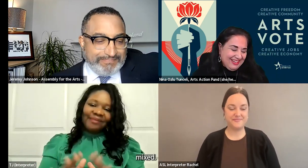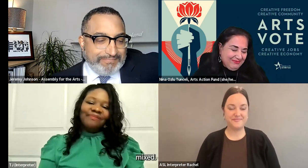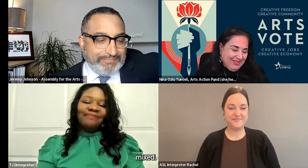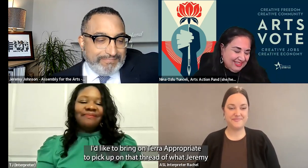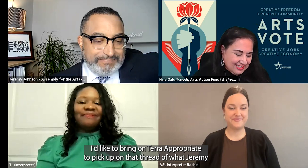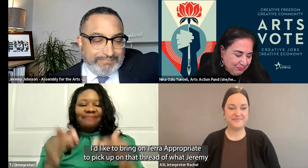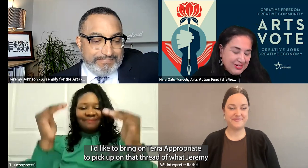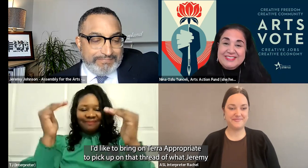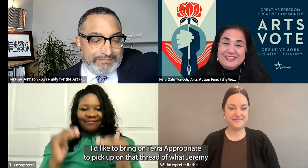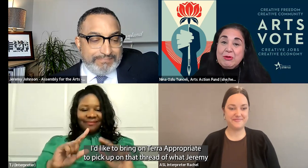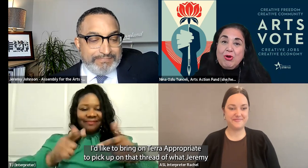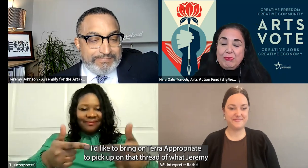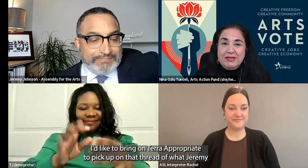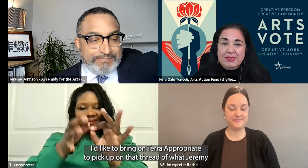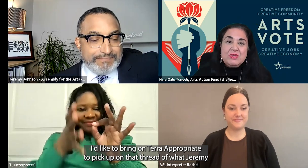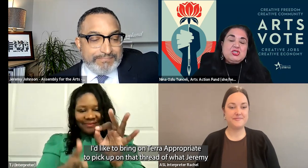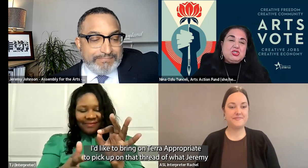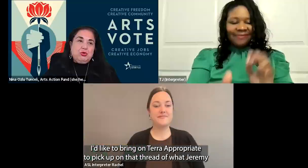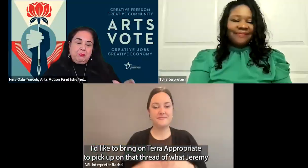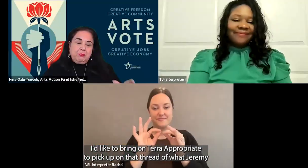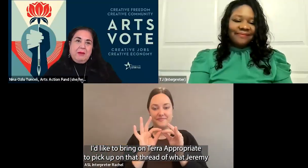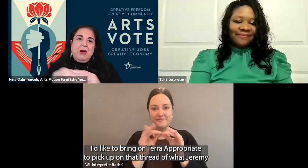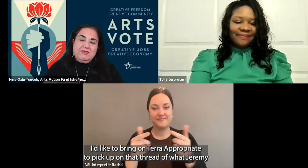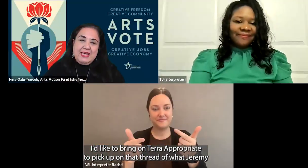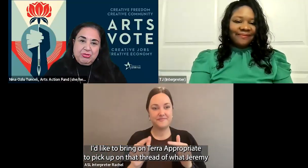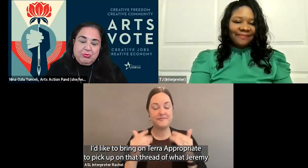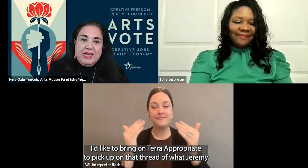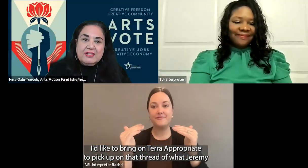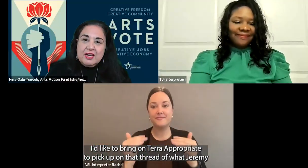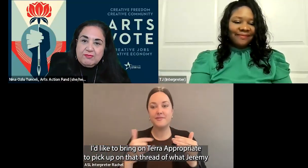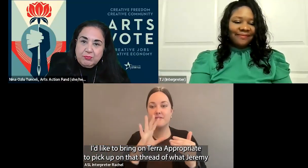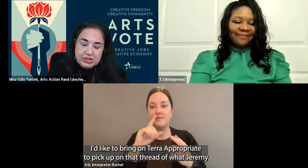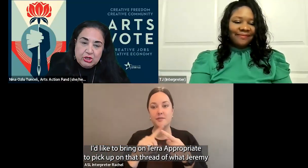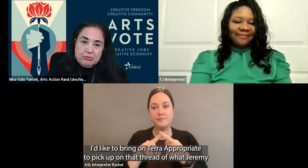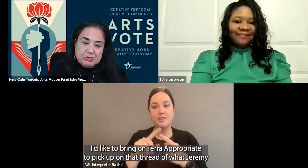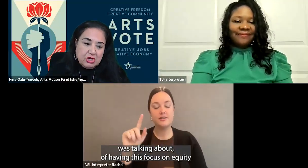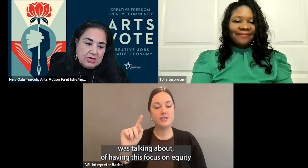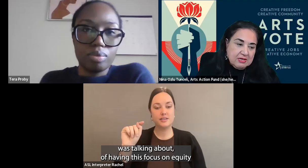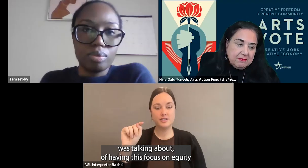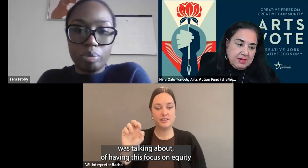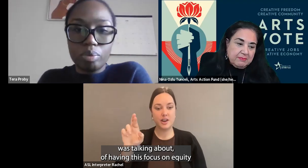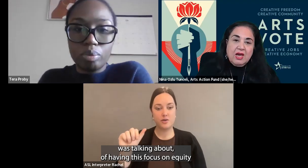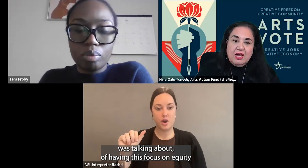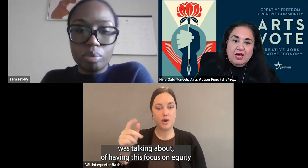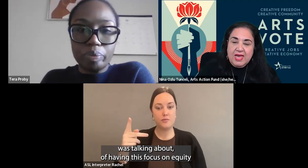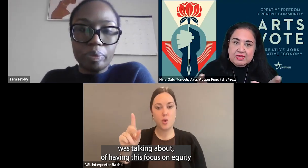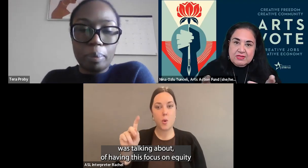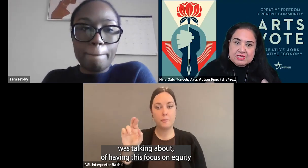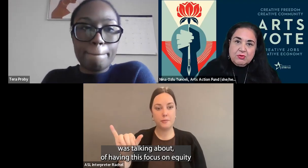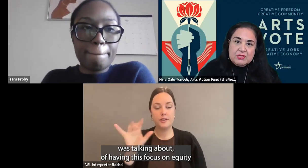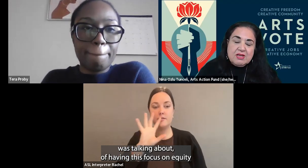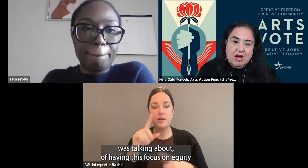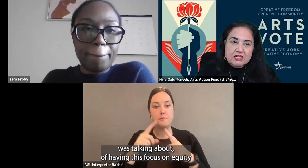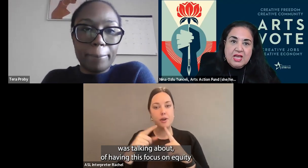Next, I'd like to bring on Tara Proby to pick up on that thread of what Jeremy was talking about, of